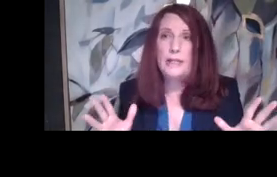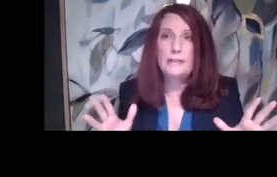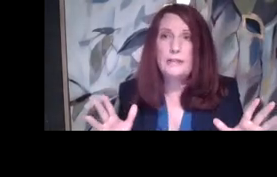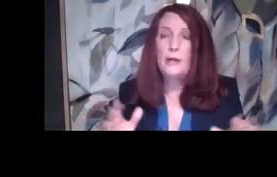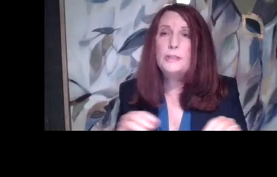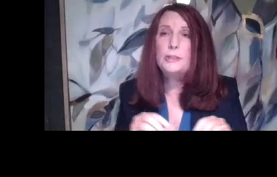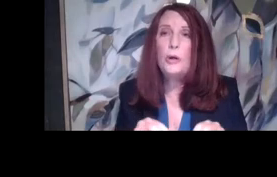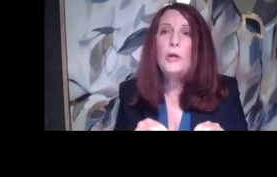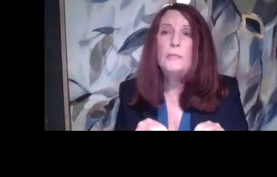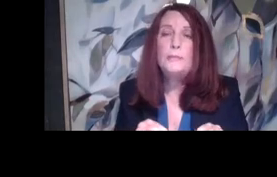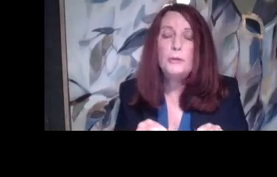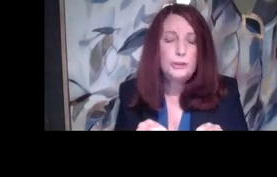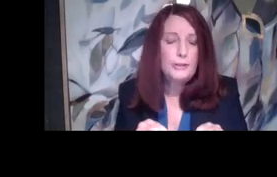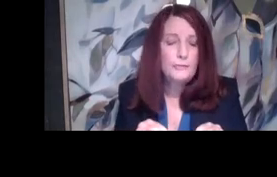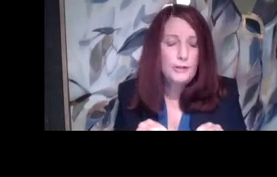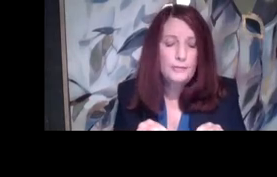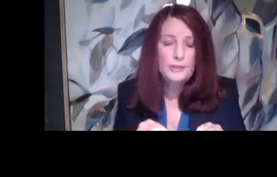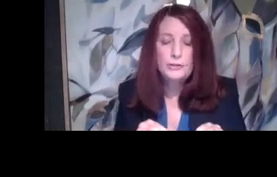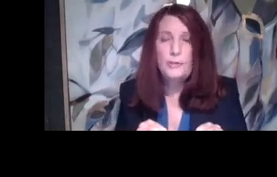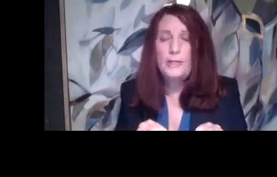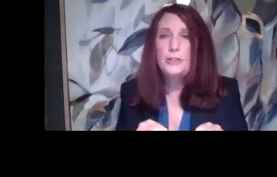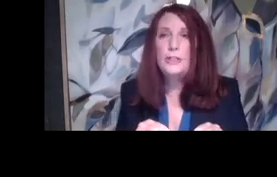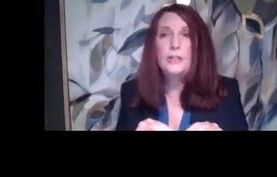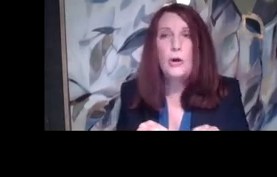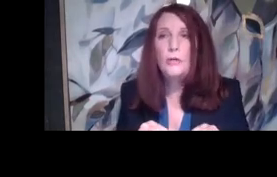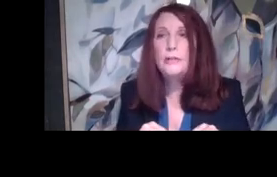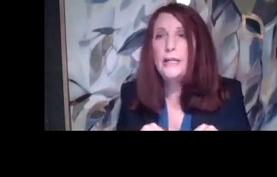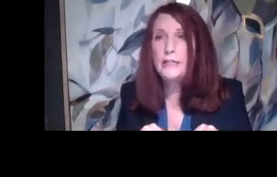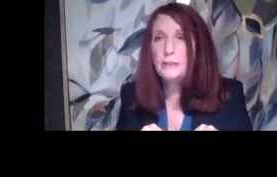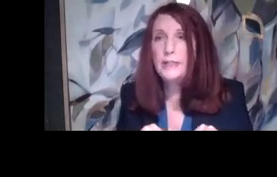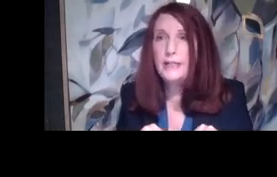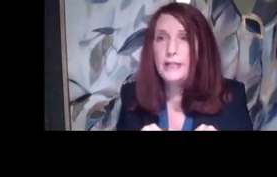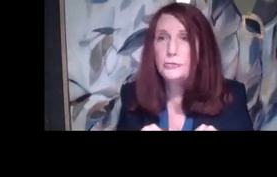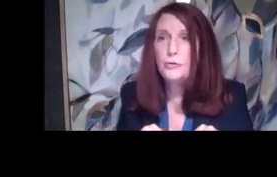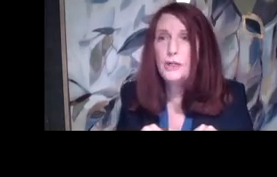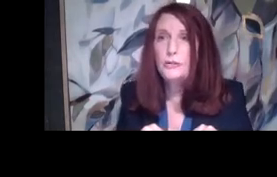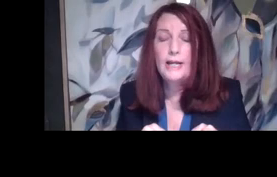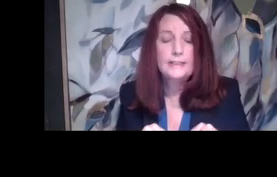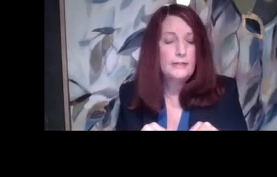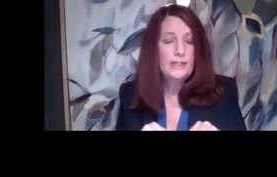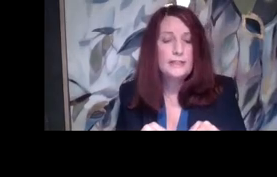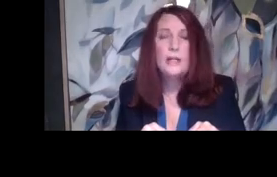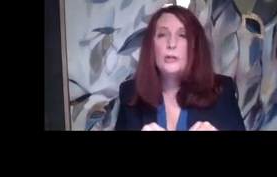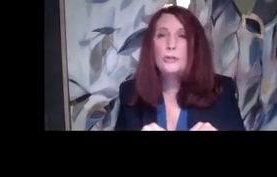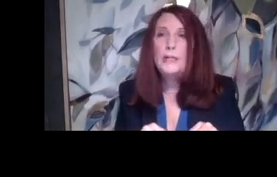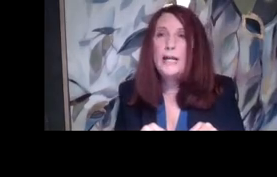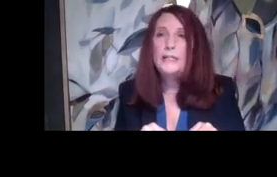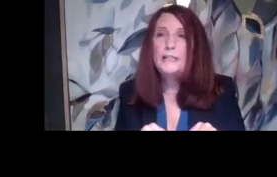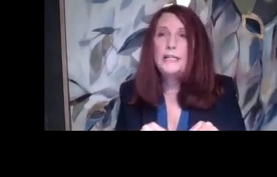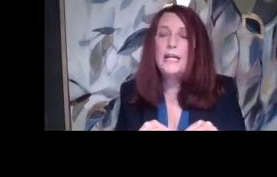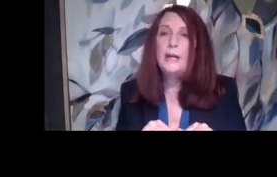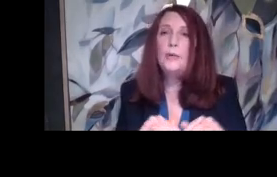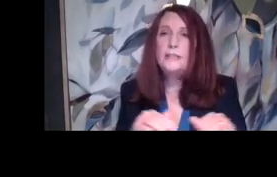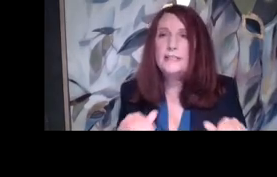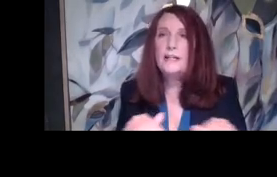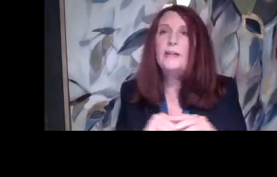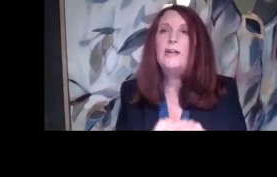lot of things. So, people should be free from discrimination in all non-academic and extracurricular activities. So, kind of